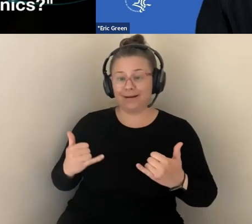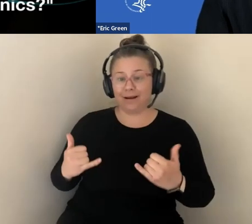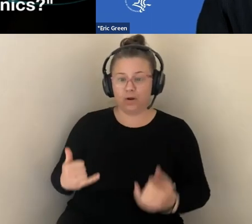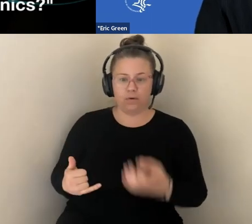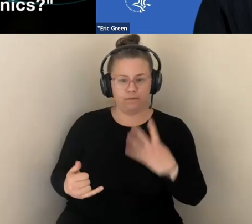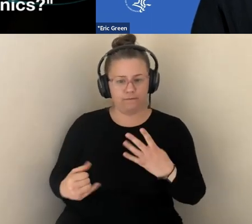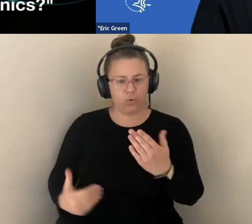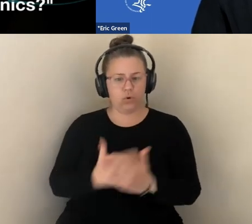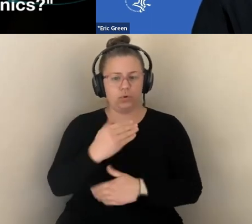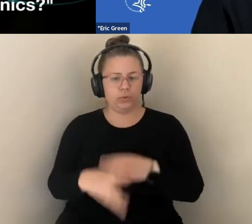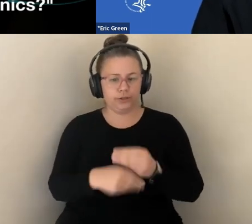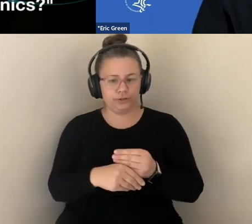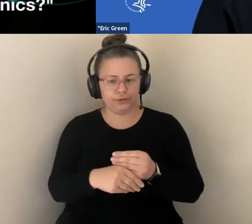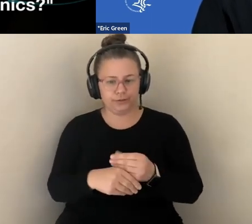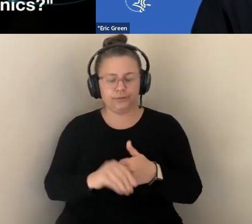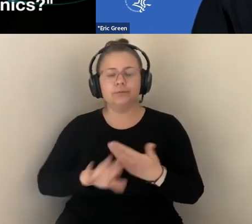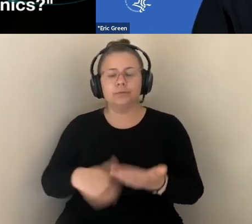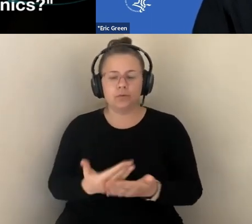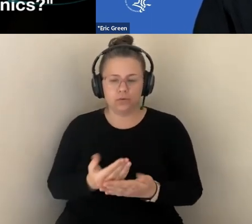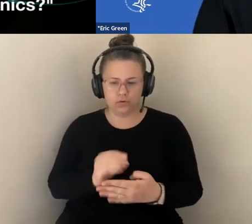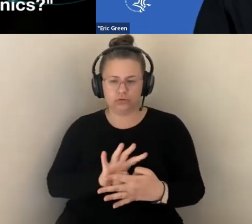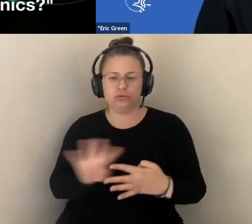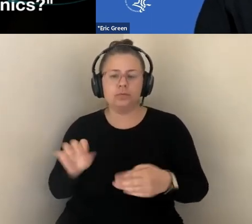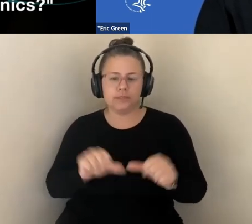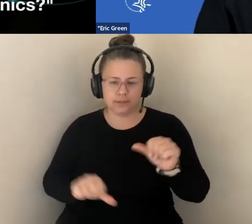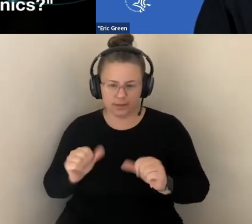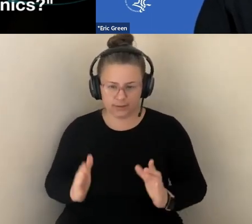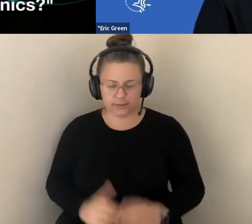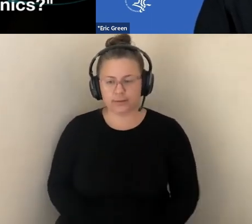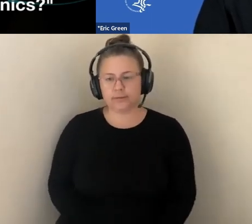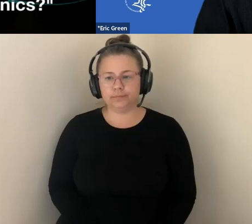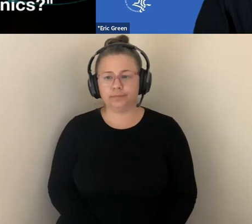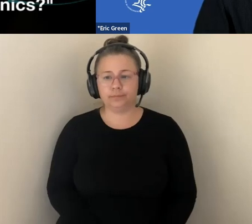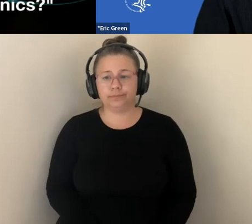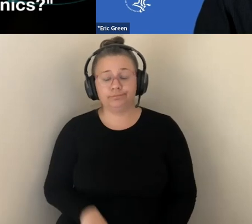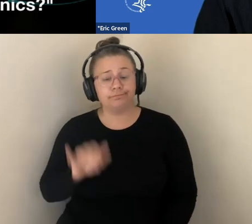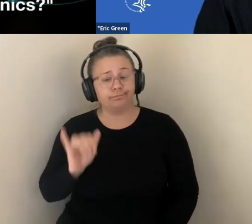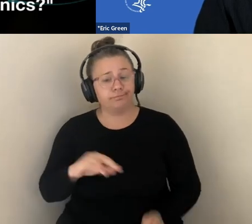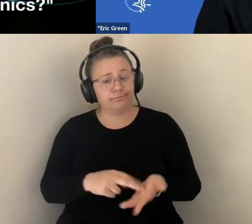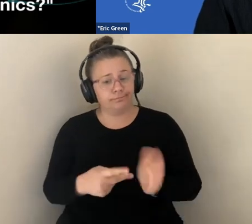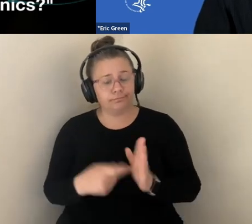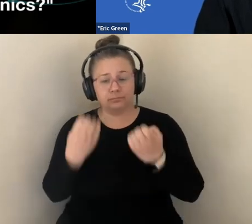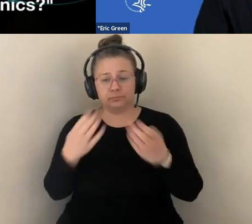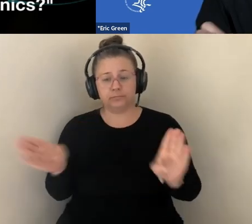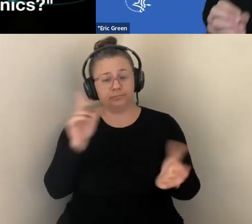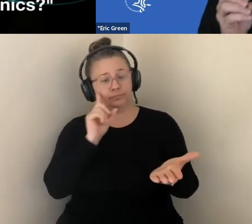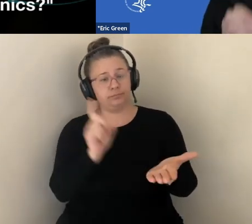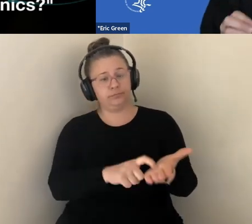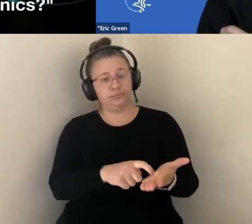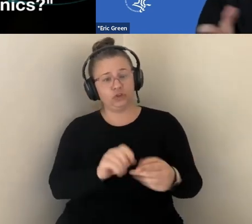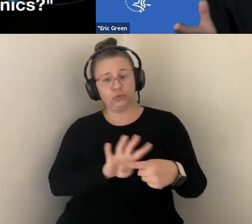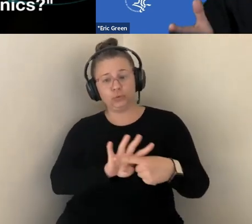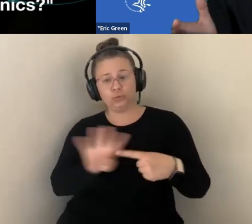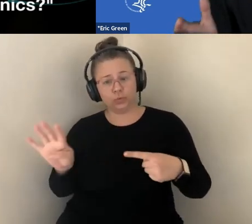THEM. THIS HONOR VERY MUCH REFLECTS THE FACT THAT THE PUBLIC PROFILE OF GENOMICS IS EVER-RISING. THE SAME TIME, WE AS